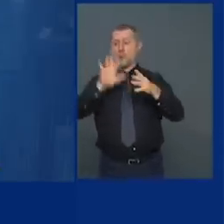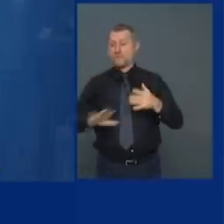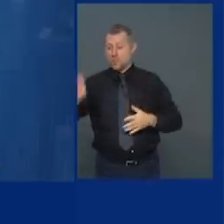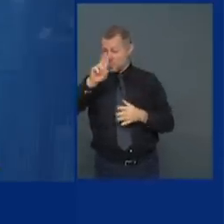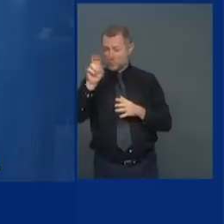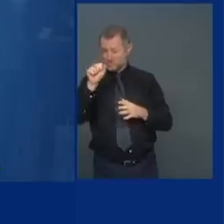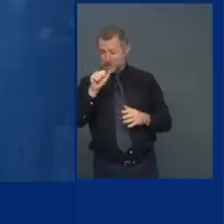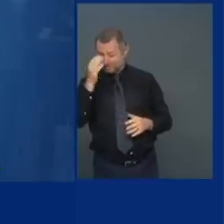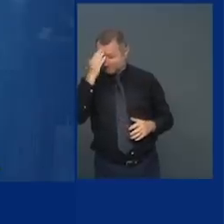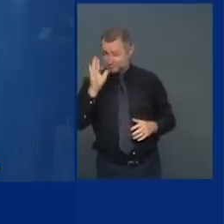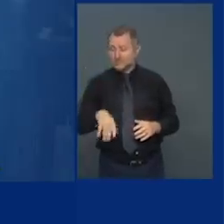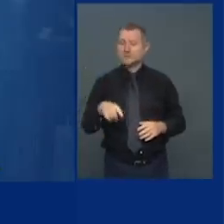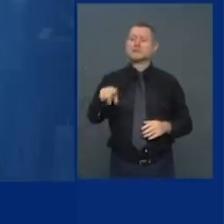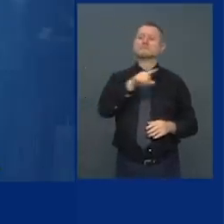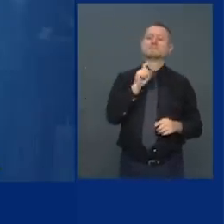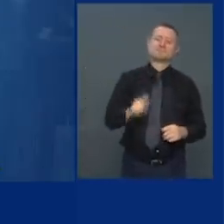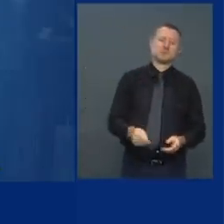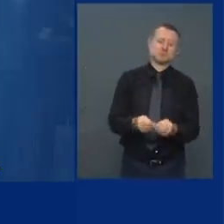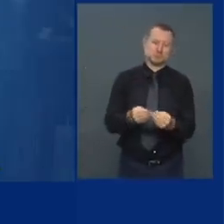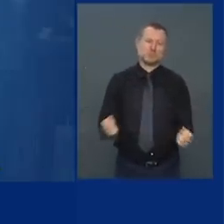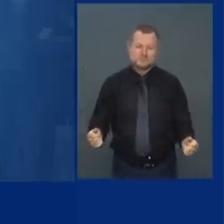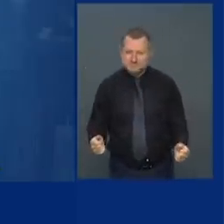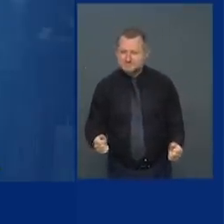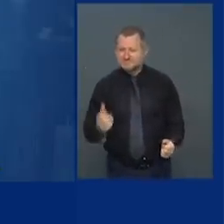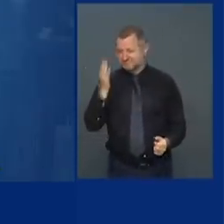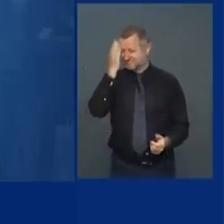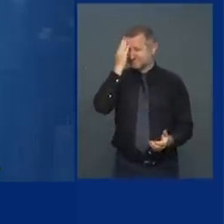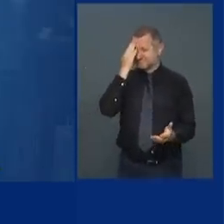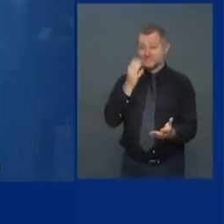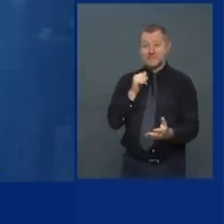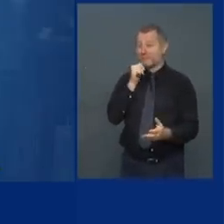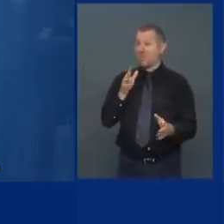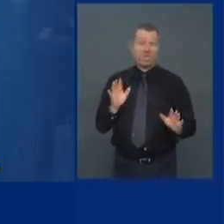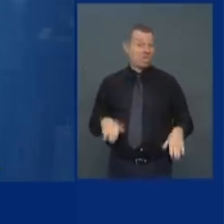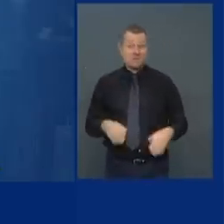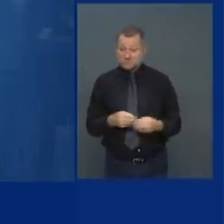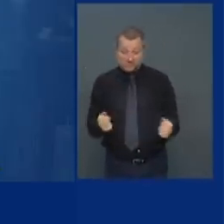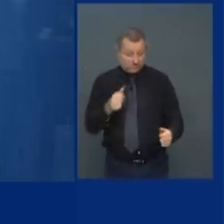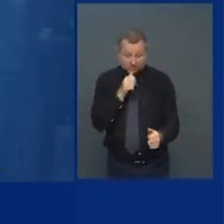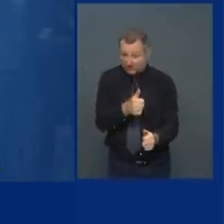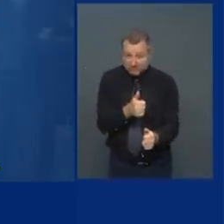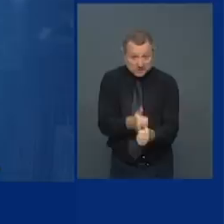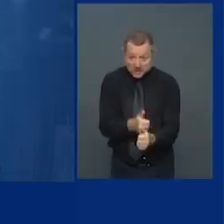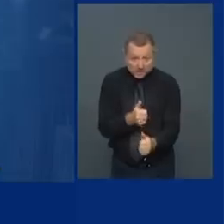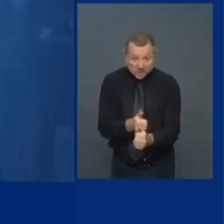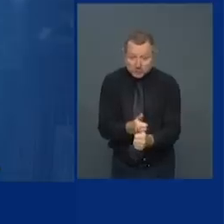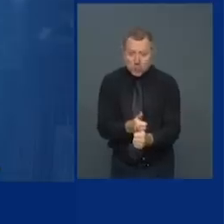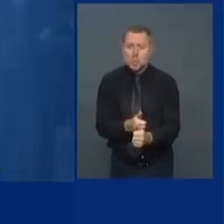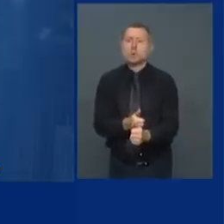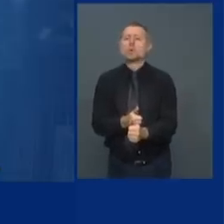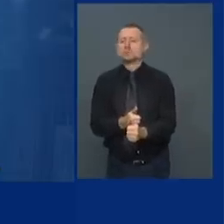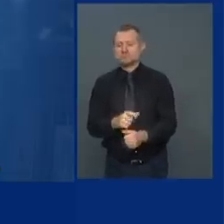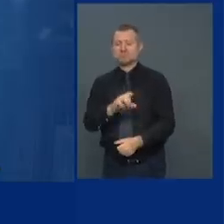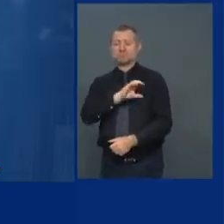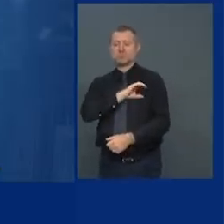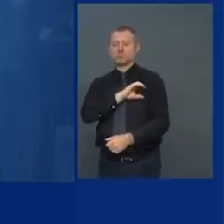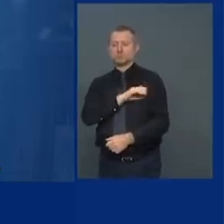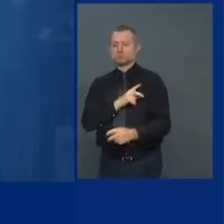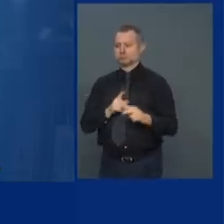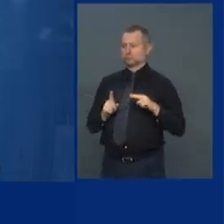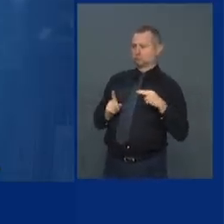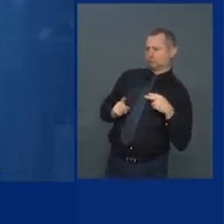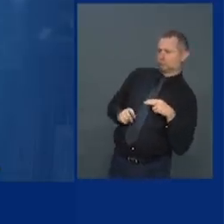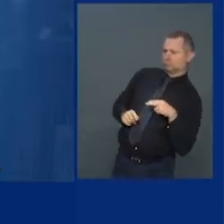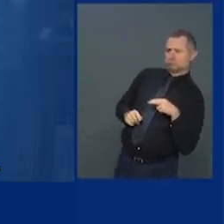and it's not going to resolve itself on its own the police have a position the community